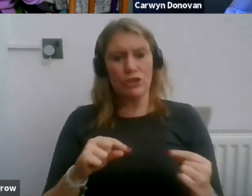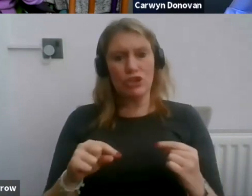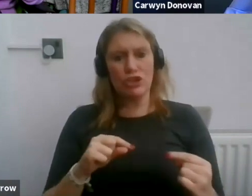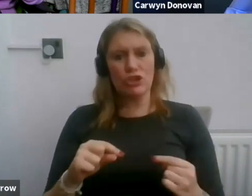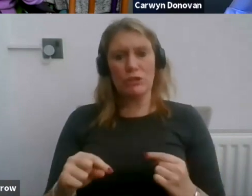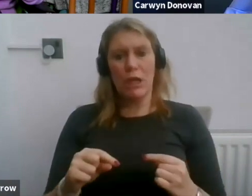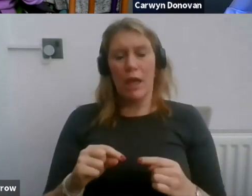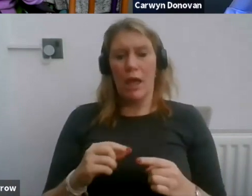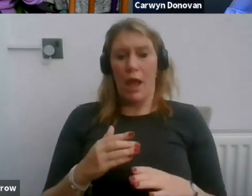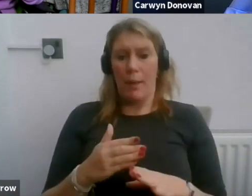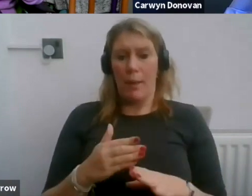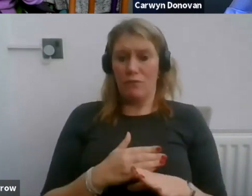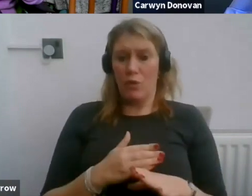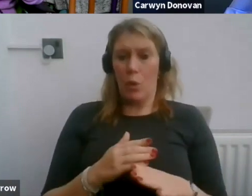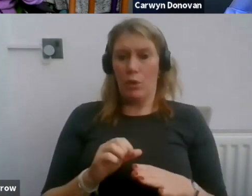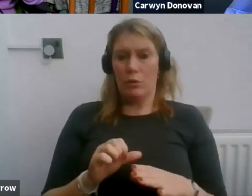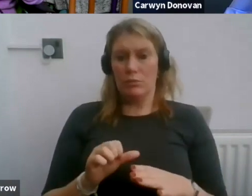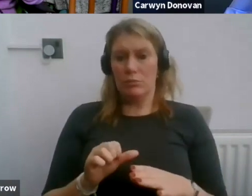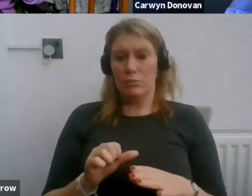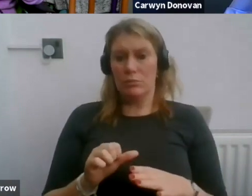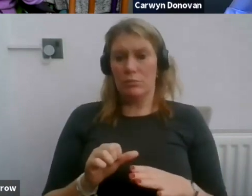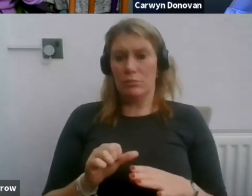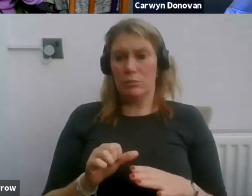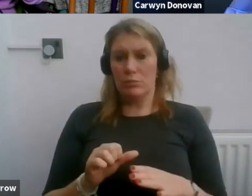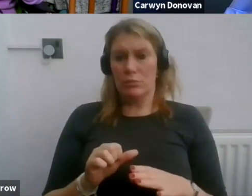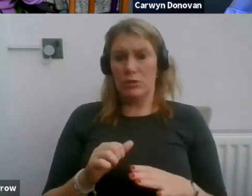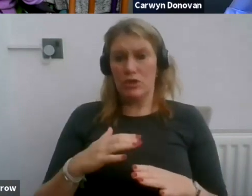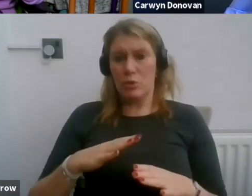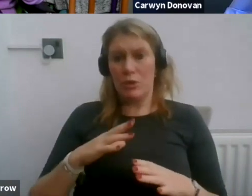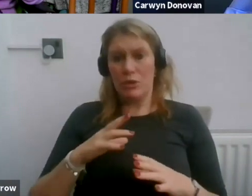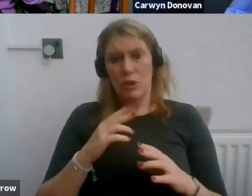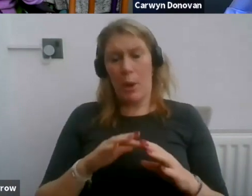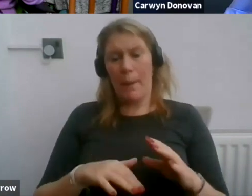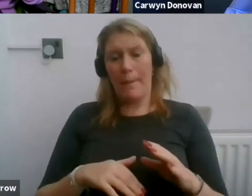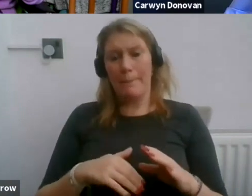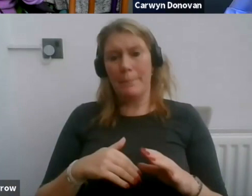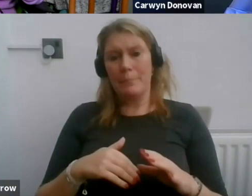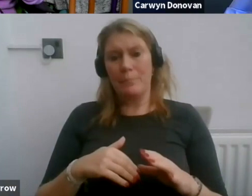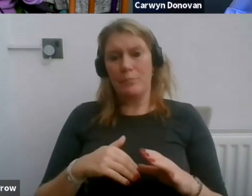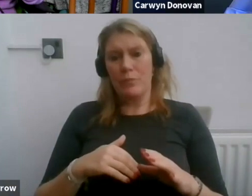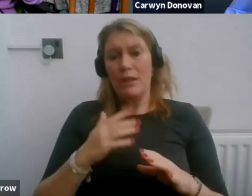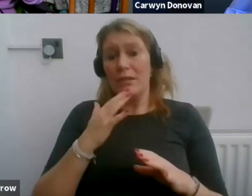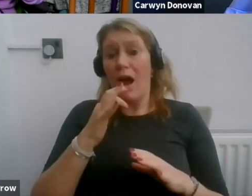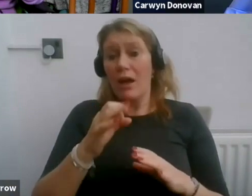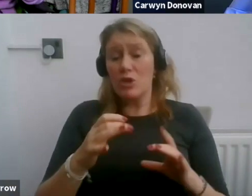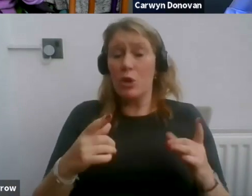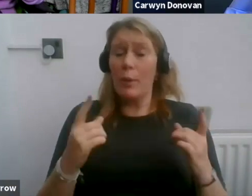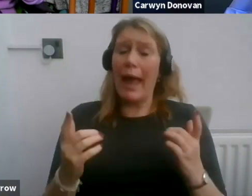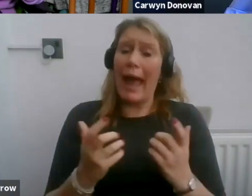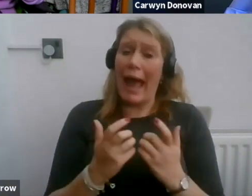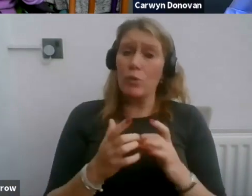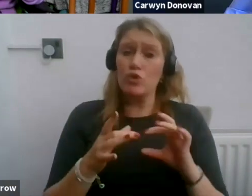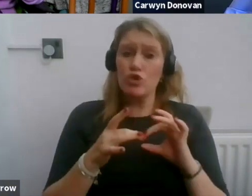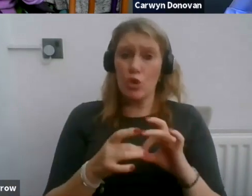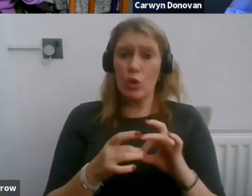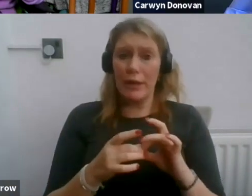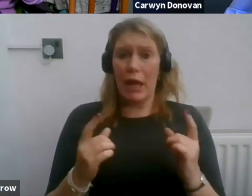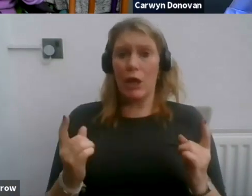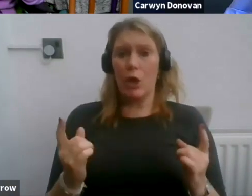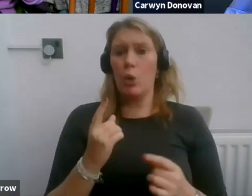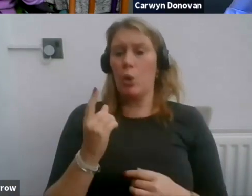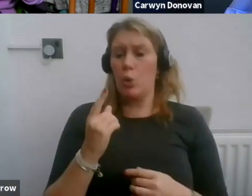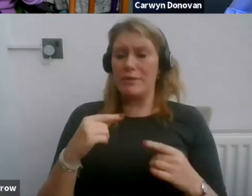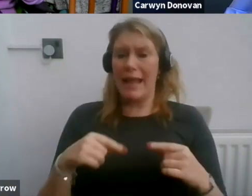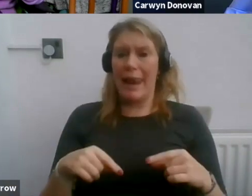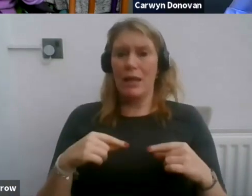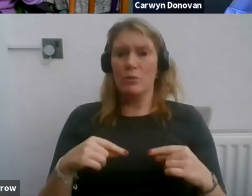before we move on again, go back to some real basics and look at how you join and who's eligible. And like you were saying about, you